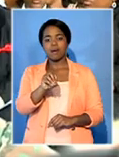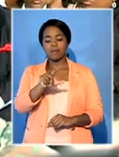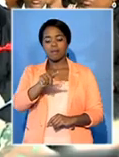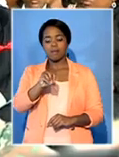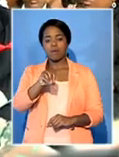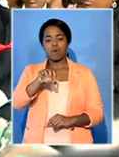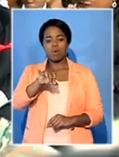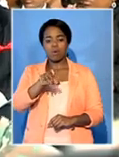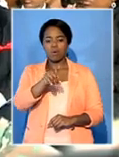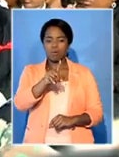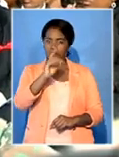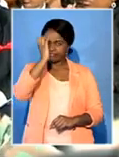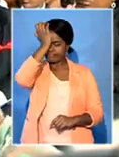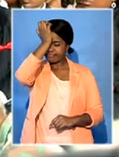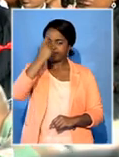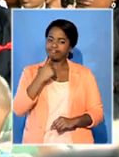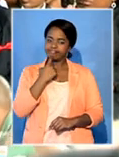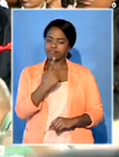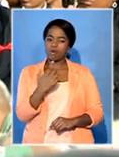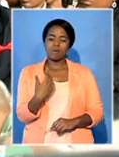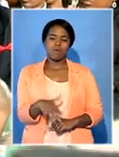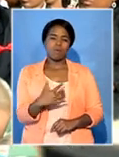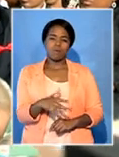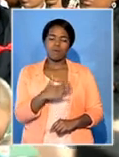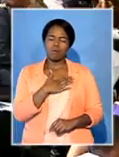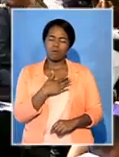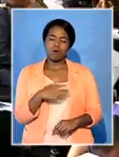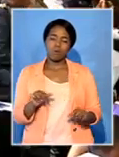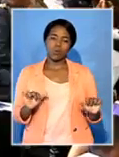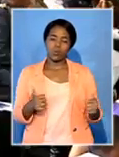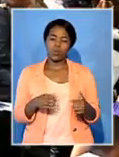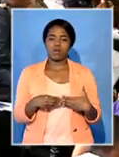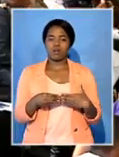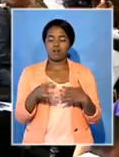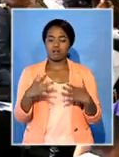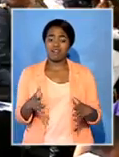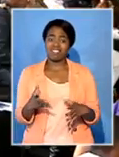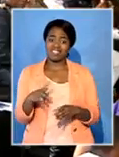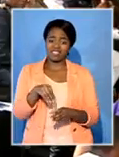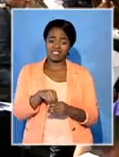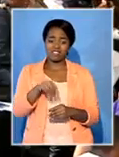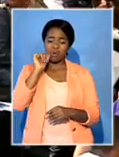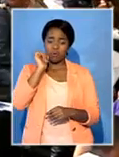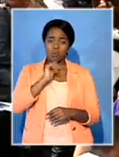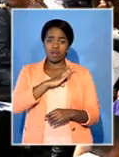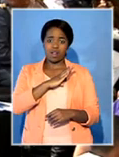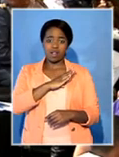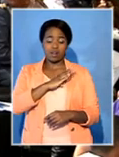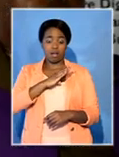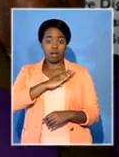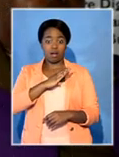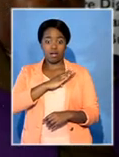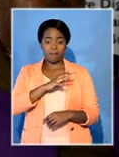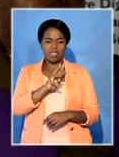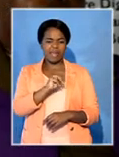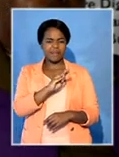Zuma said Molloy was a source of inspiration and led with courage. He played a major role in the integration of Liberation Army